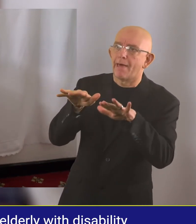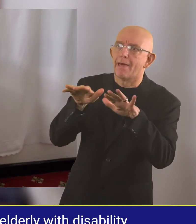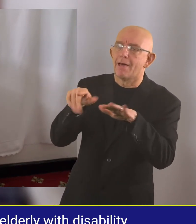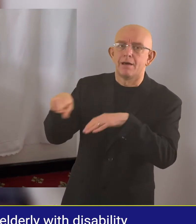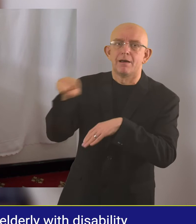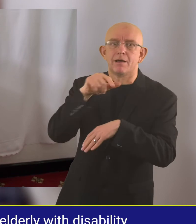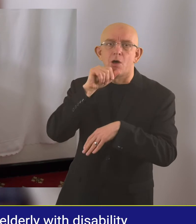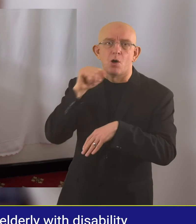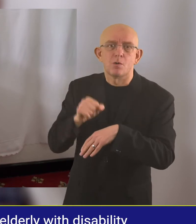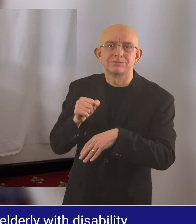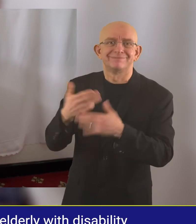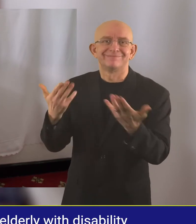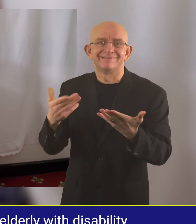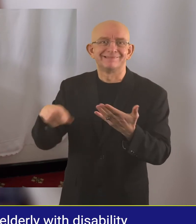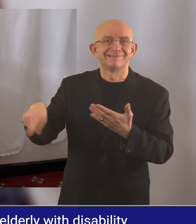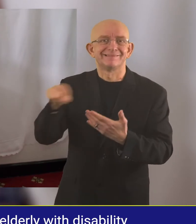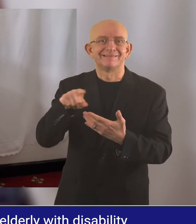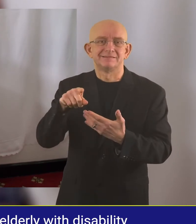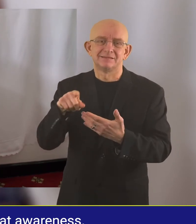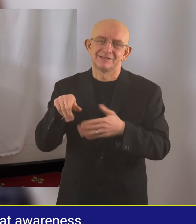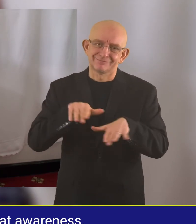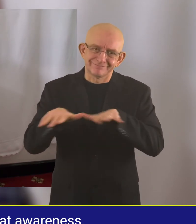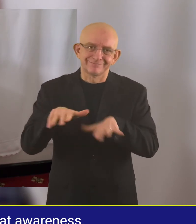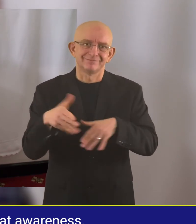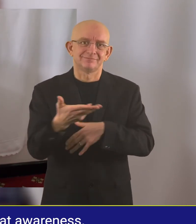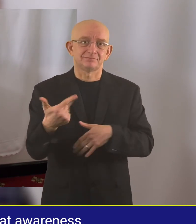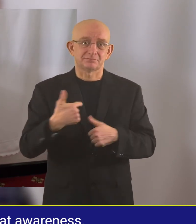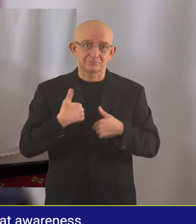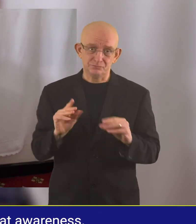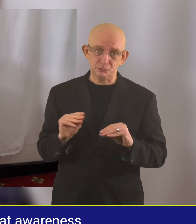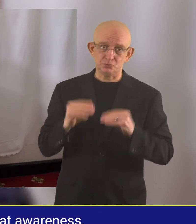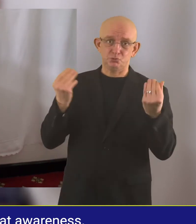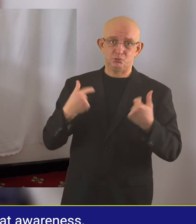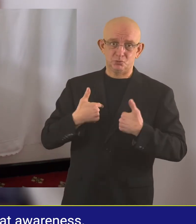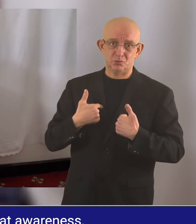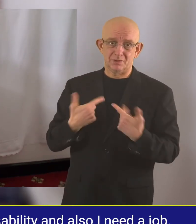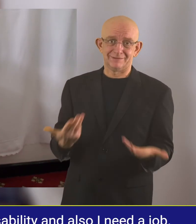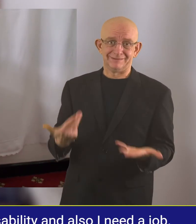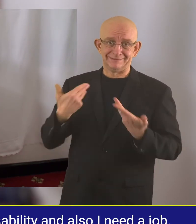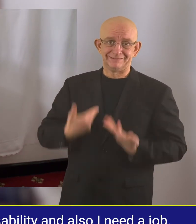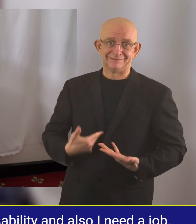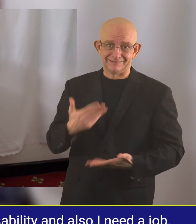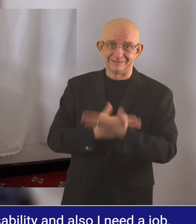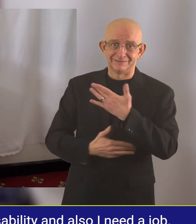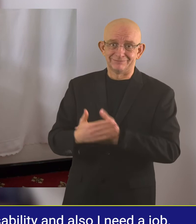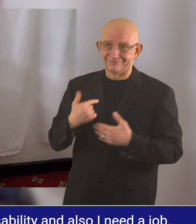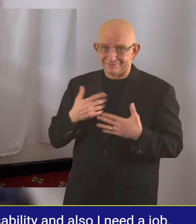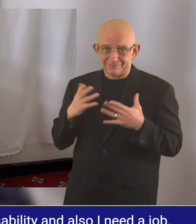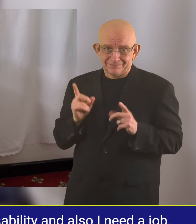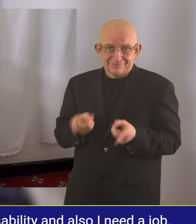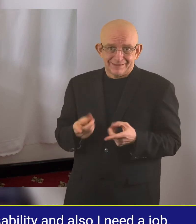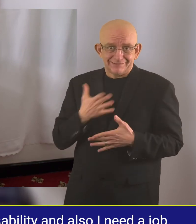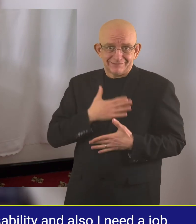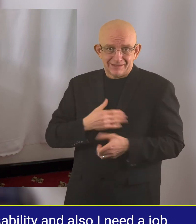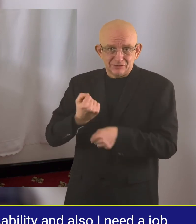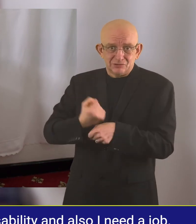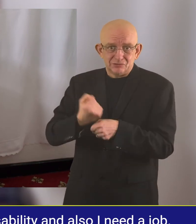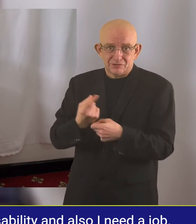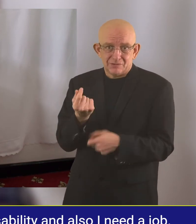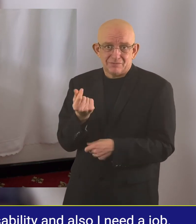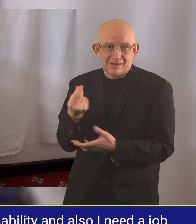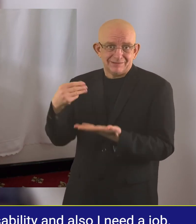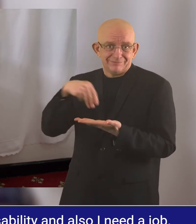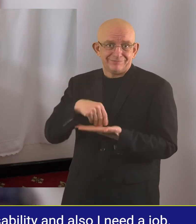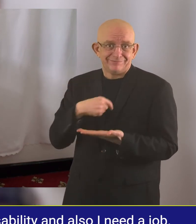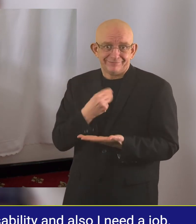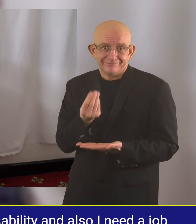recognized and the youth are not recognized. So they should make that awareness. I am young as a youth but I have